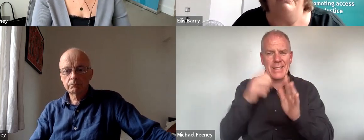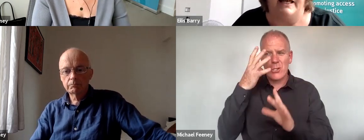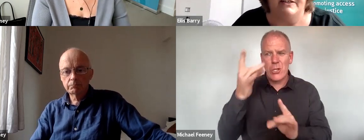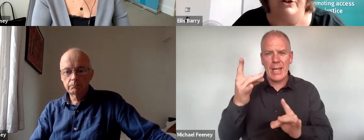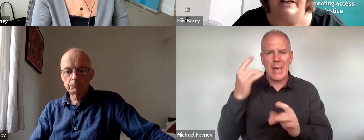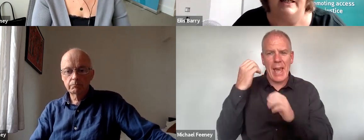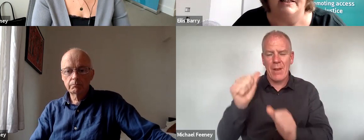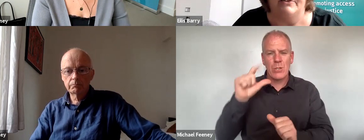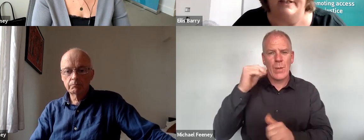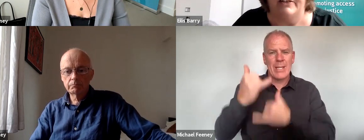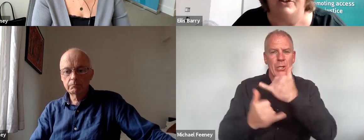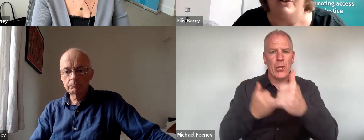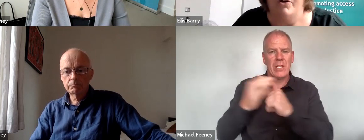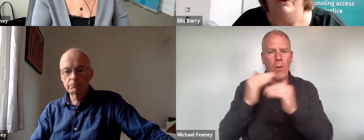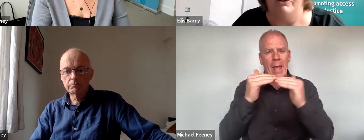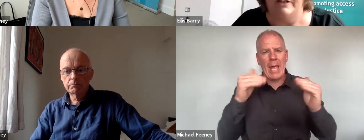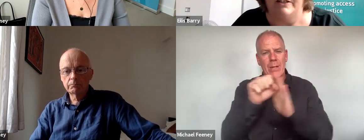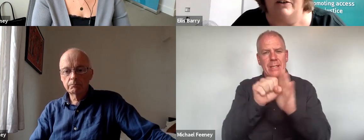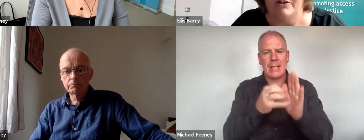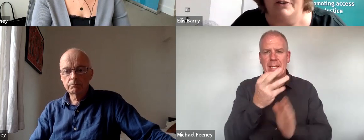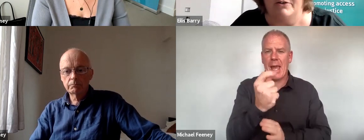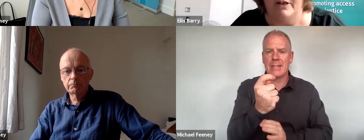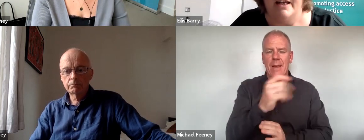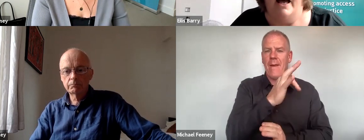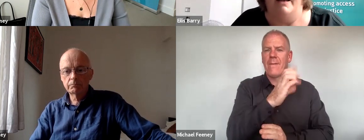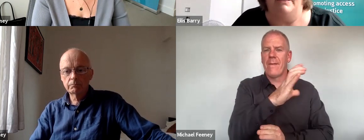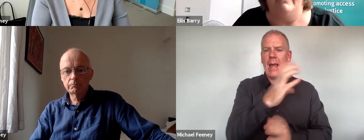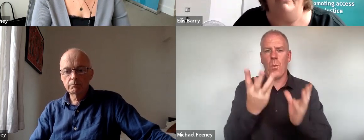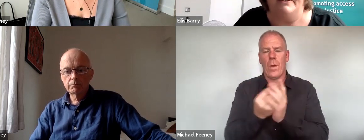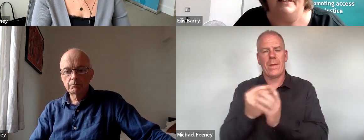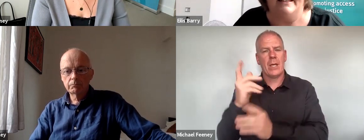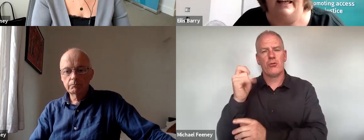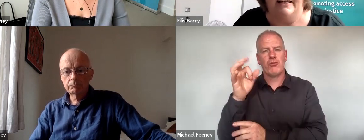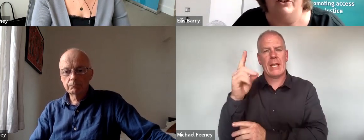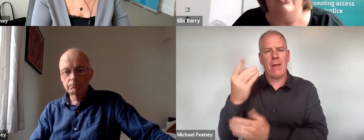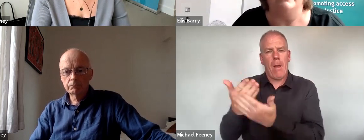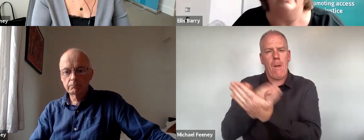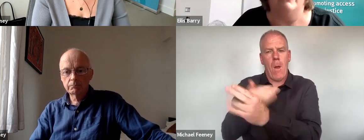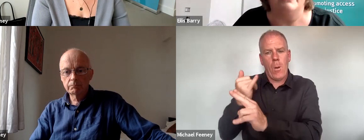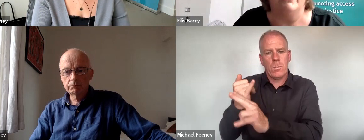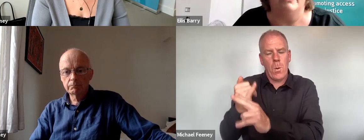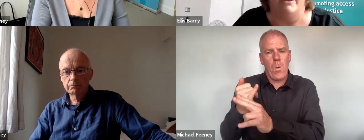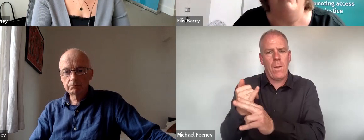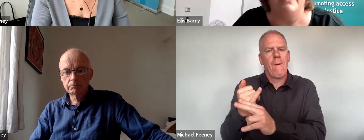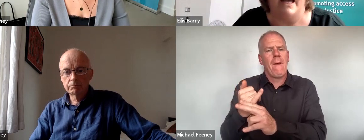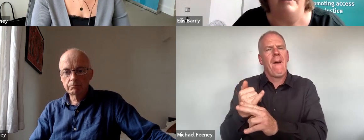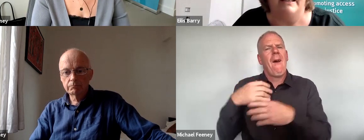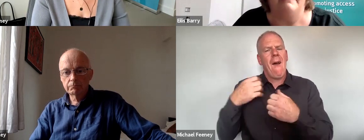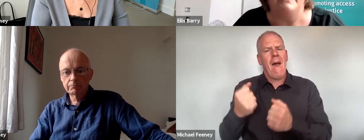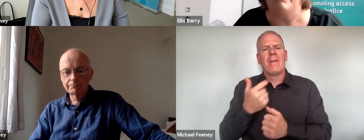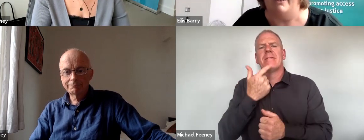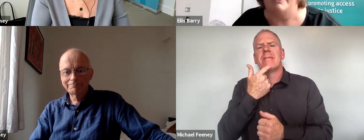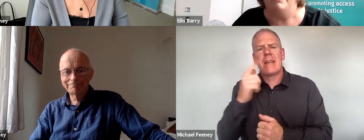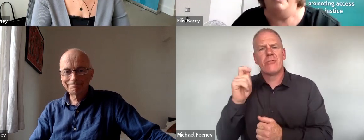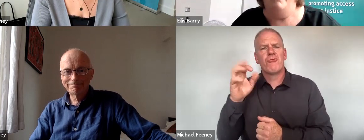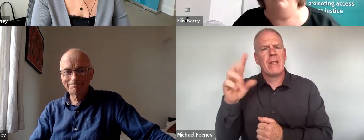Act, which FLAC is running in association with Trinity Law School. I believe there's a second Trinity Law School conference happening